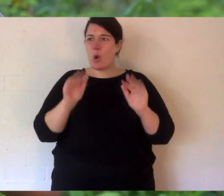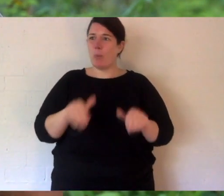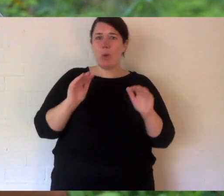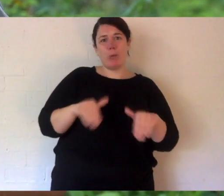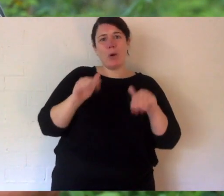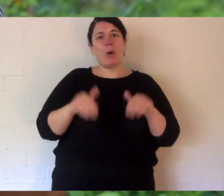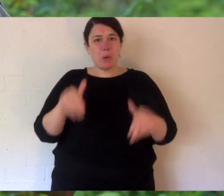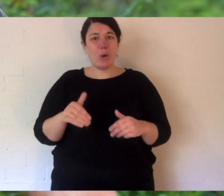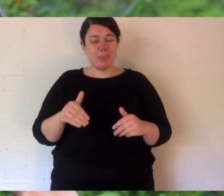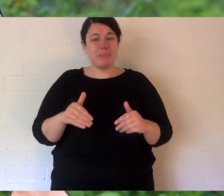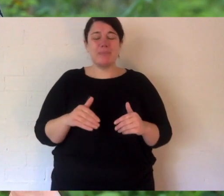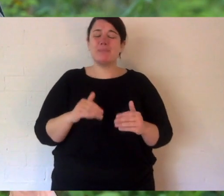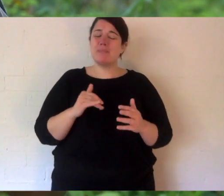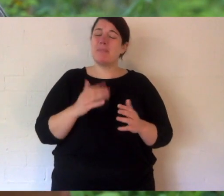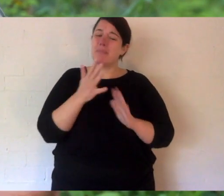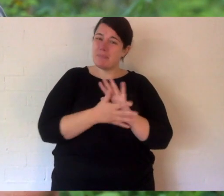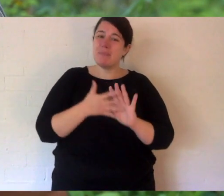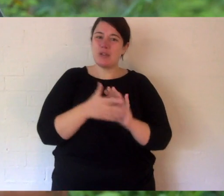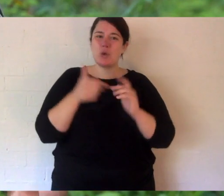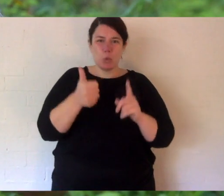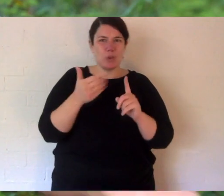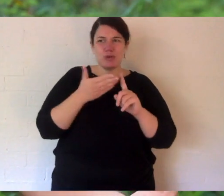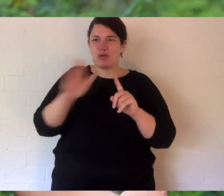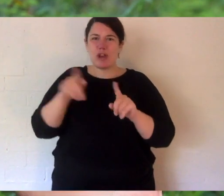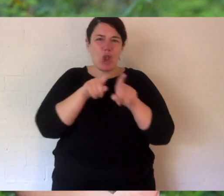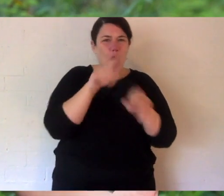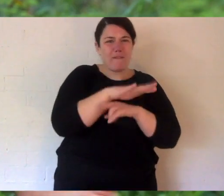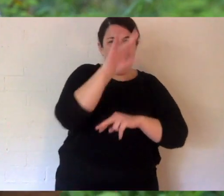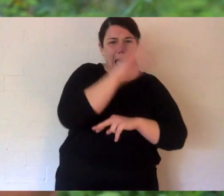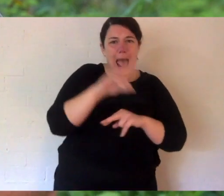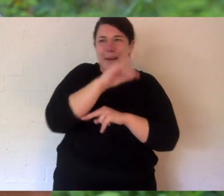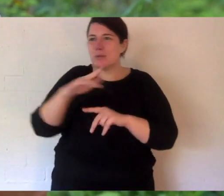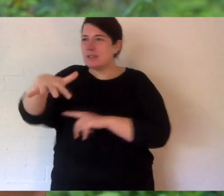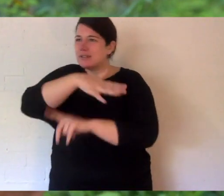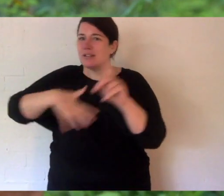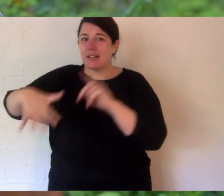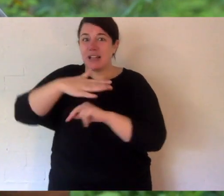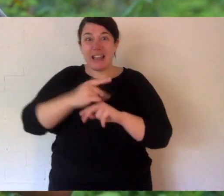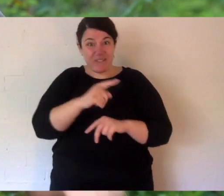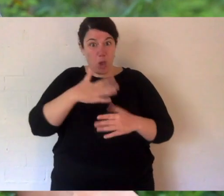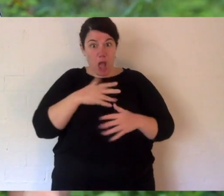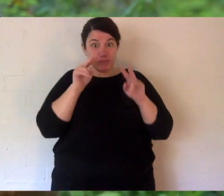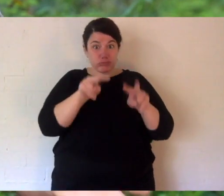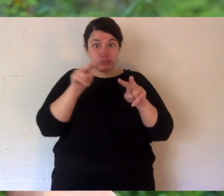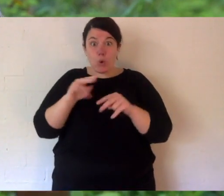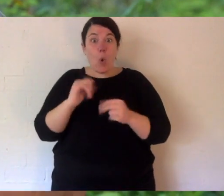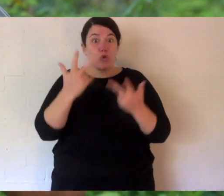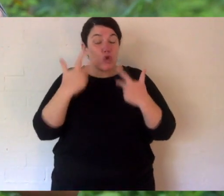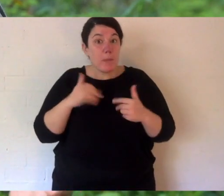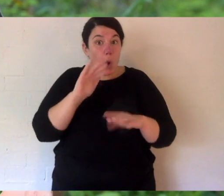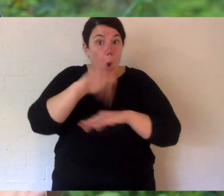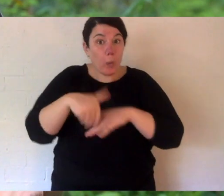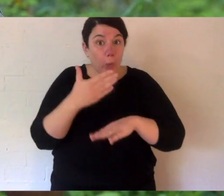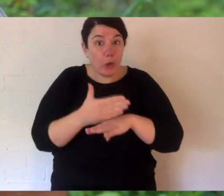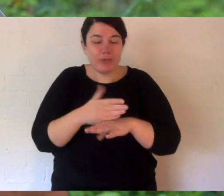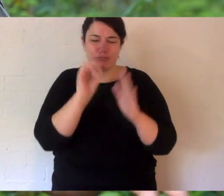the moment, like you probably do too. So this is a great distraction for us, and hopefully you. Now, if you like what you've seen, or want to show me